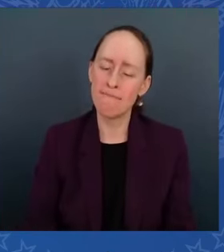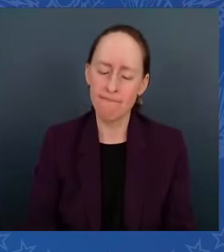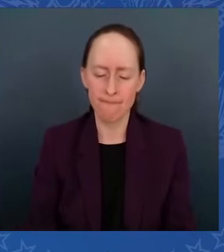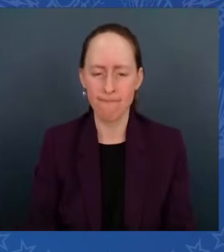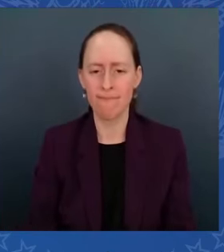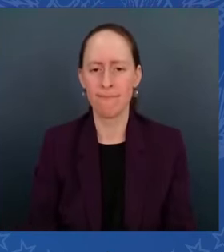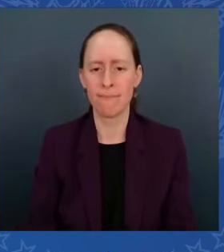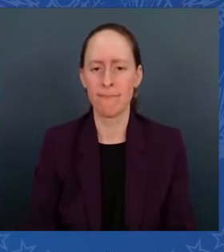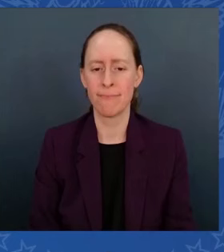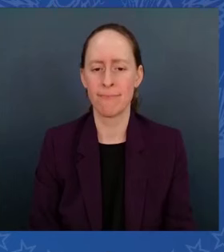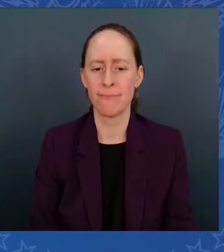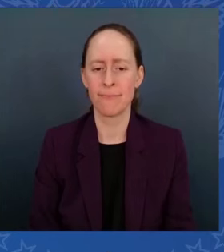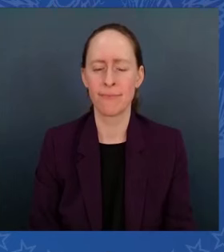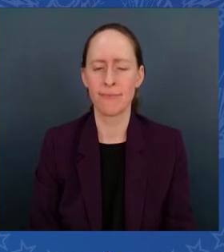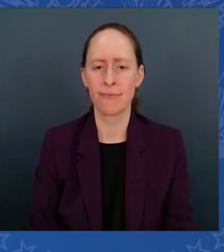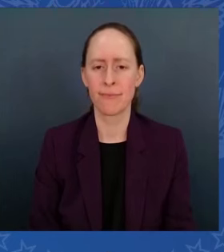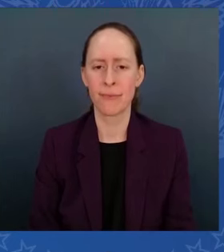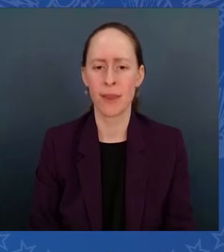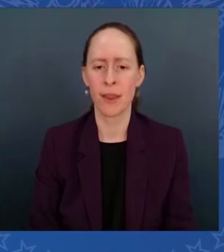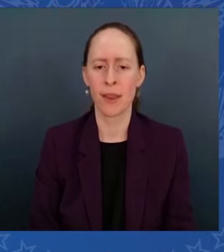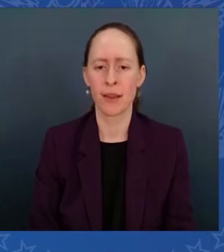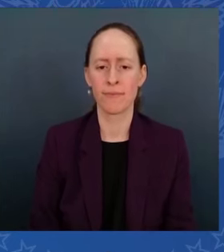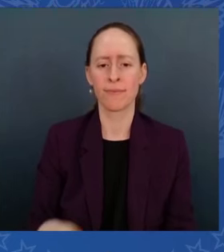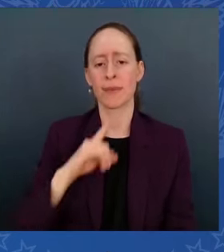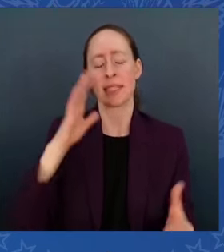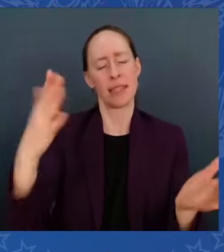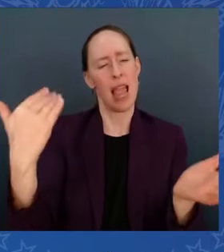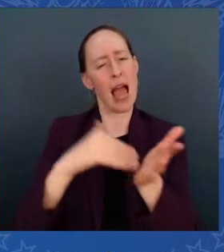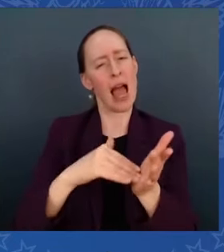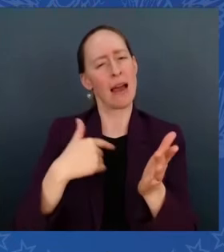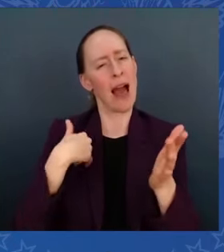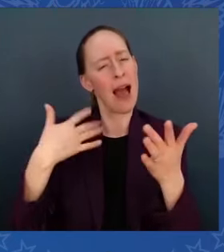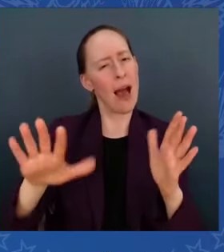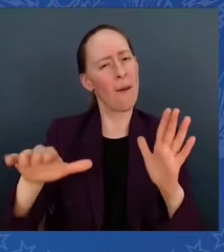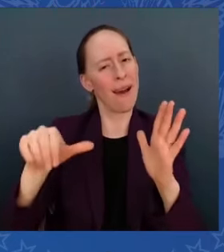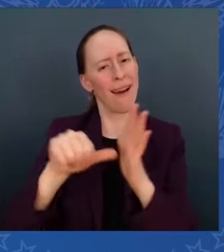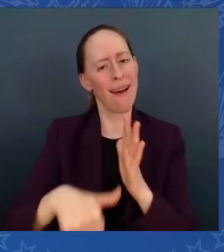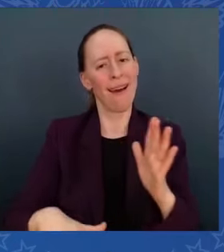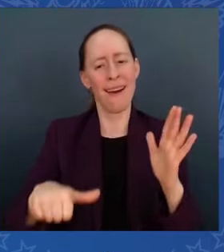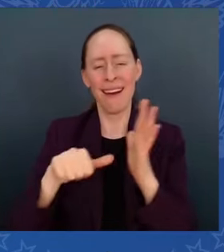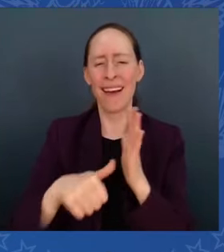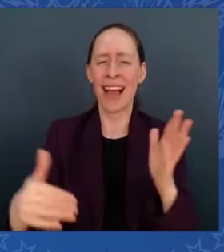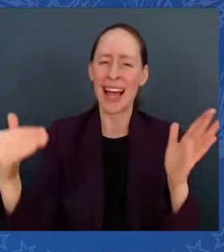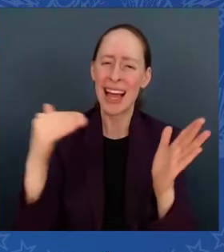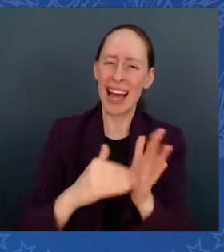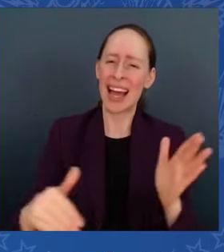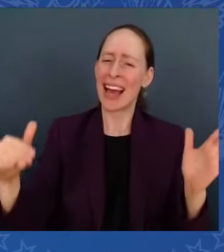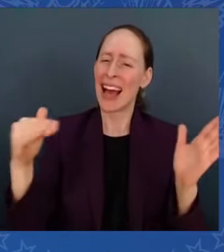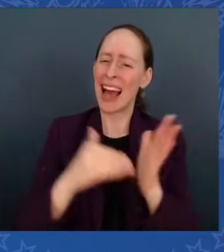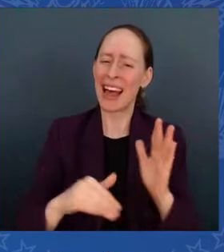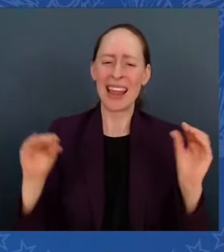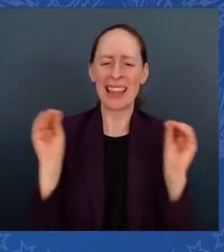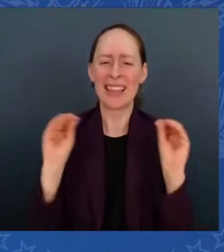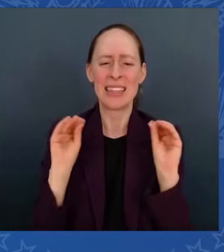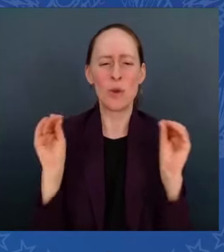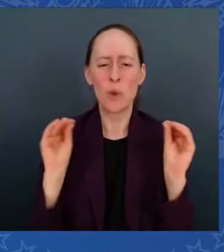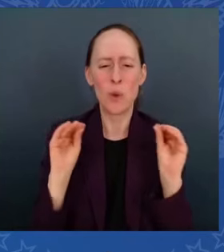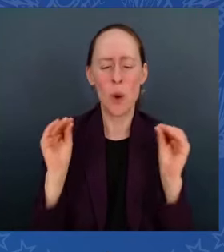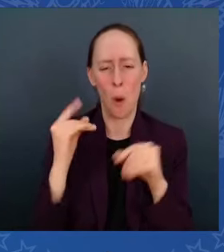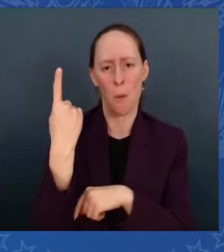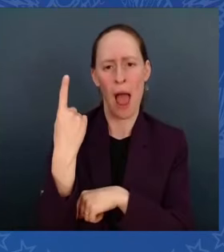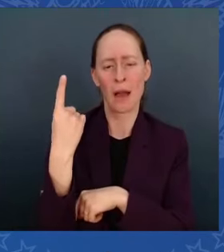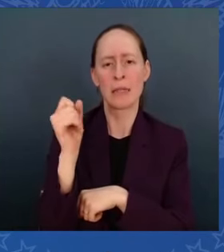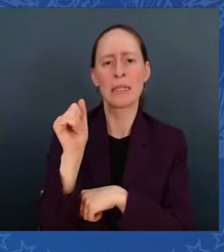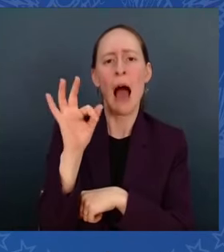Let me say what I've said many times before. There's no — no safe level of lead exposure.